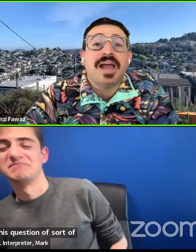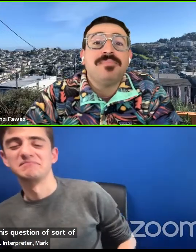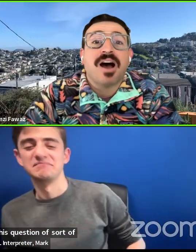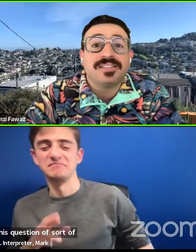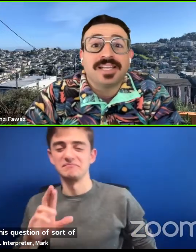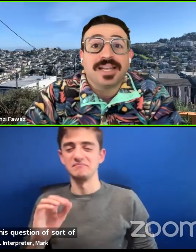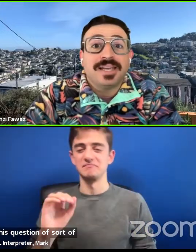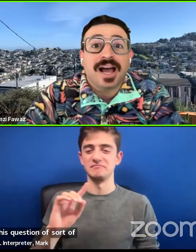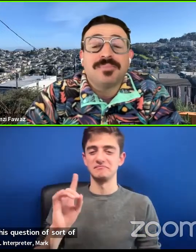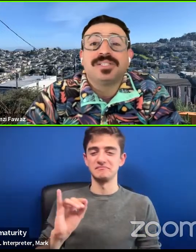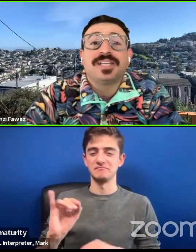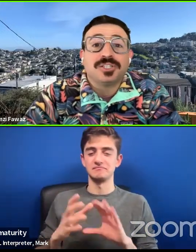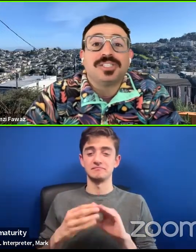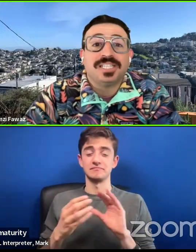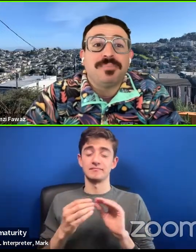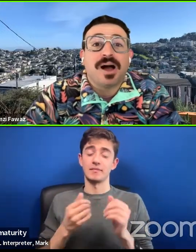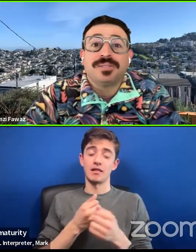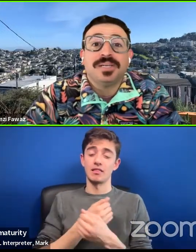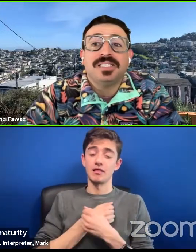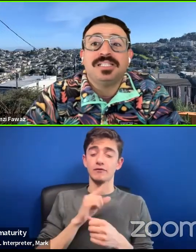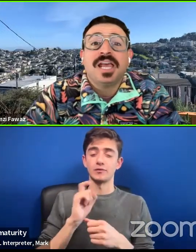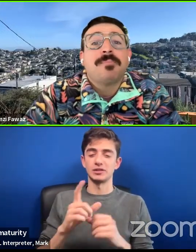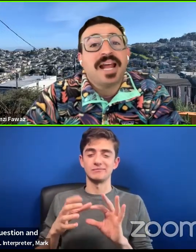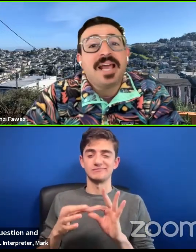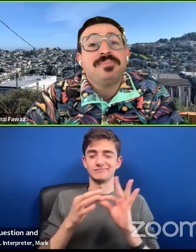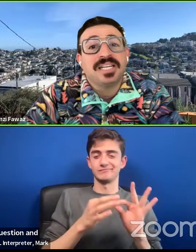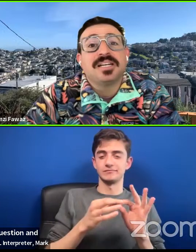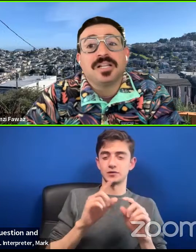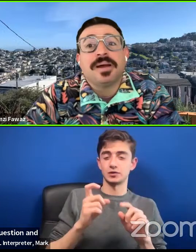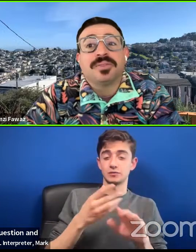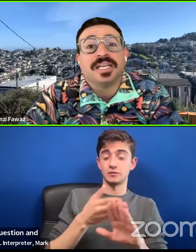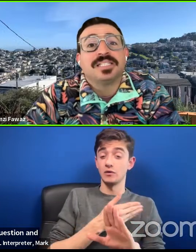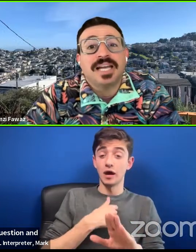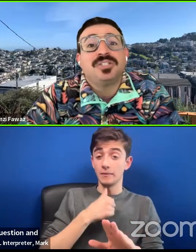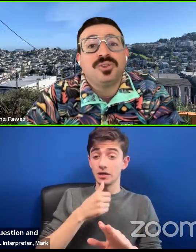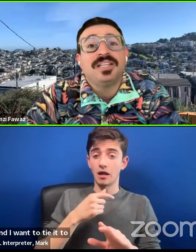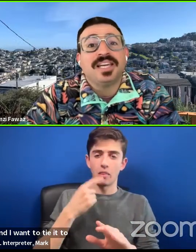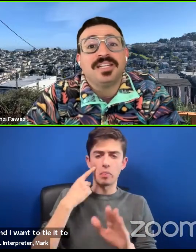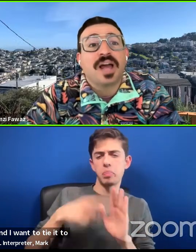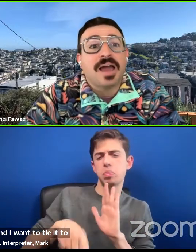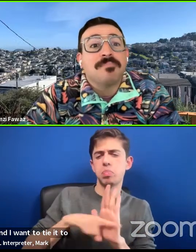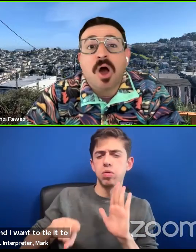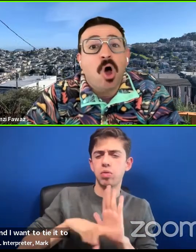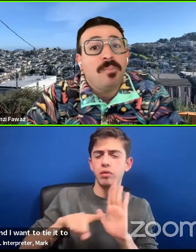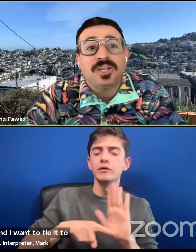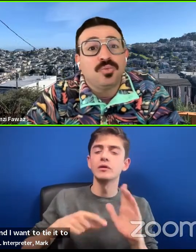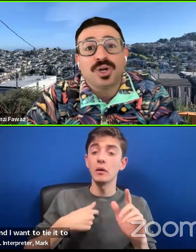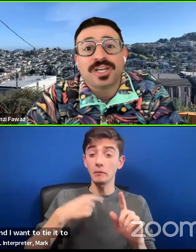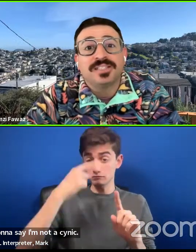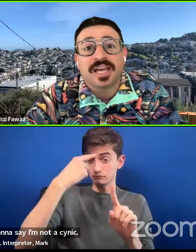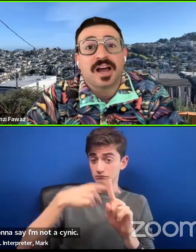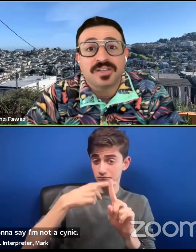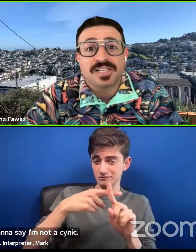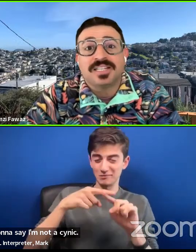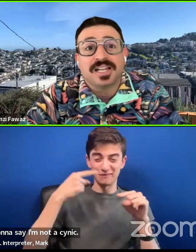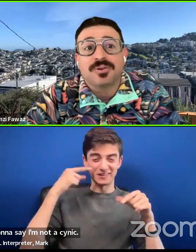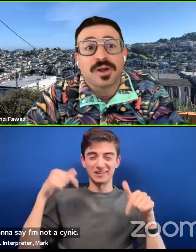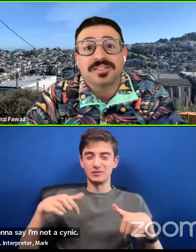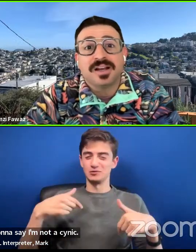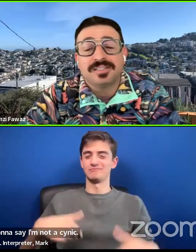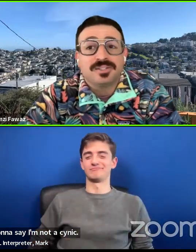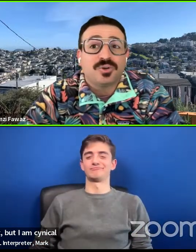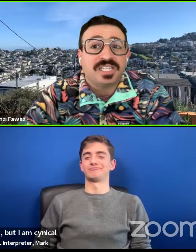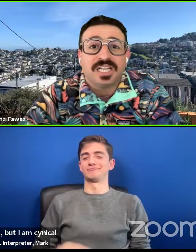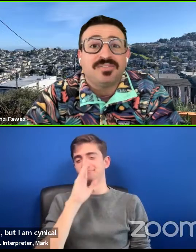I'm going to say, I'm not a cynic. I'm such a deep optimist, but I am cynical about this. I do think the inter, I'm all my new work inside on the